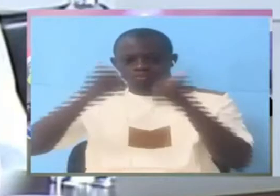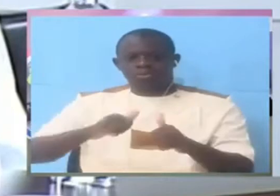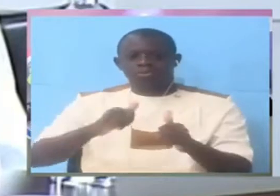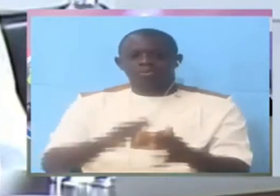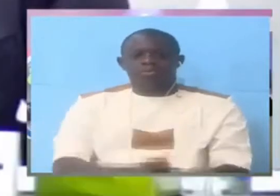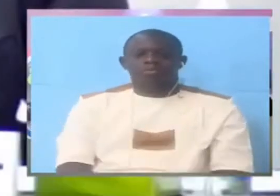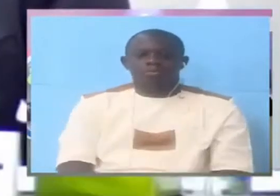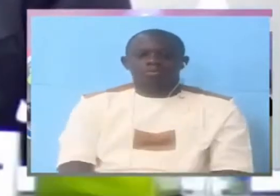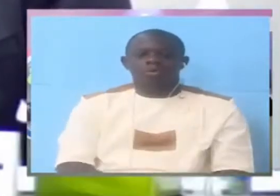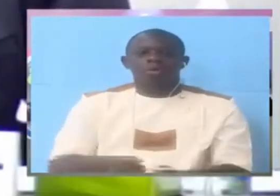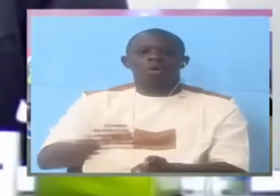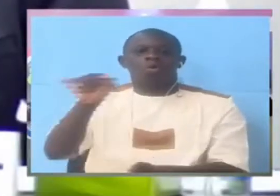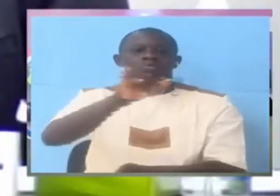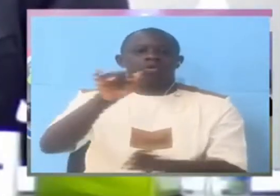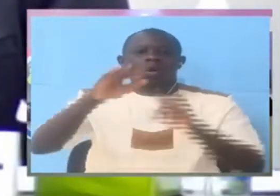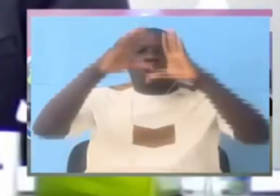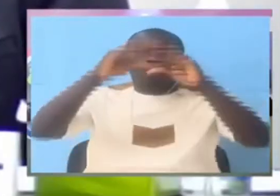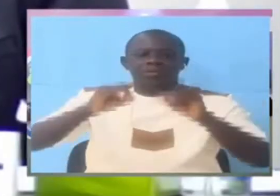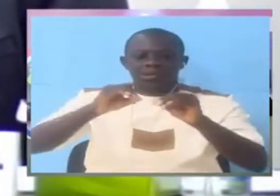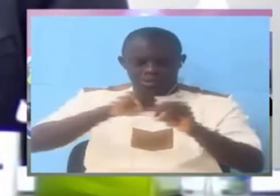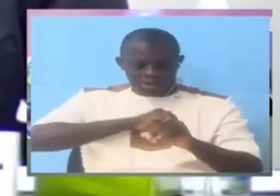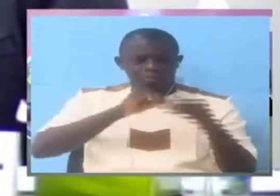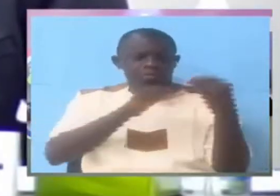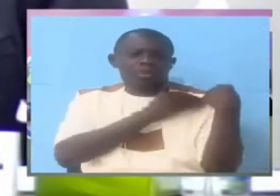which unit would investigate it?